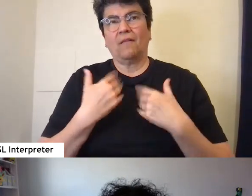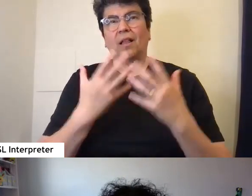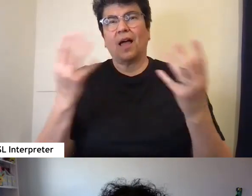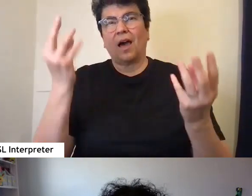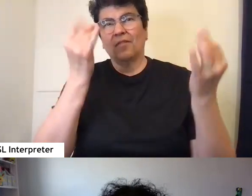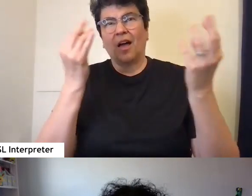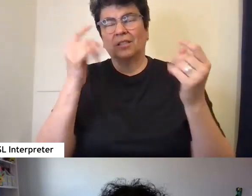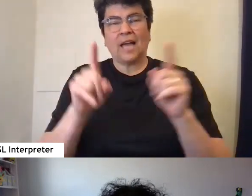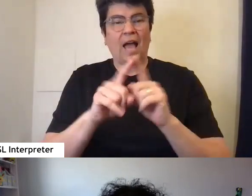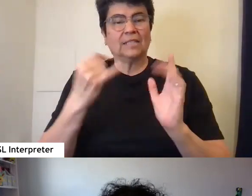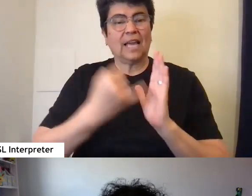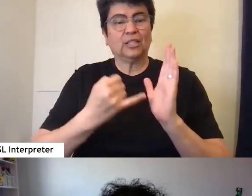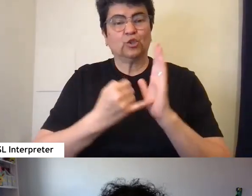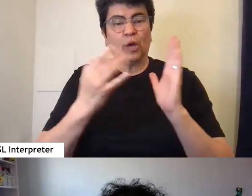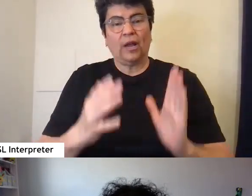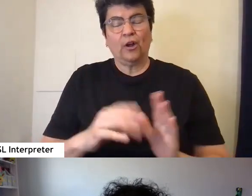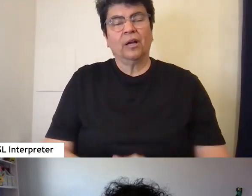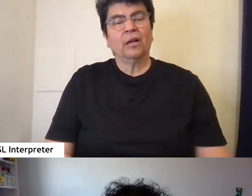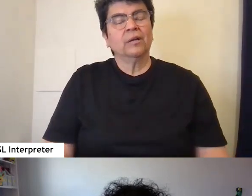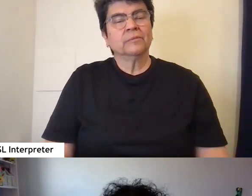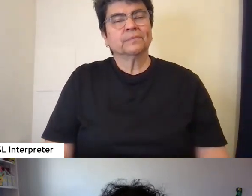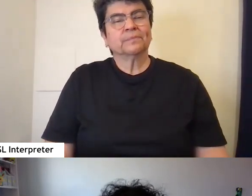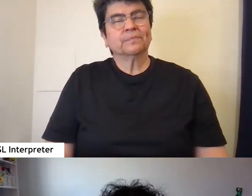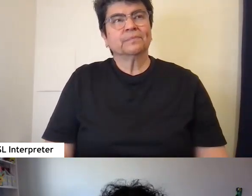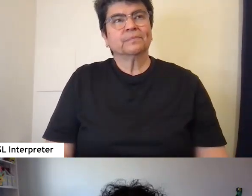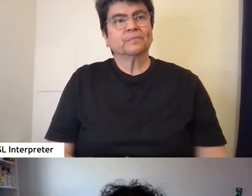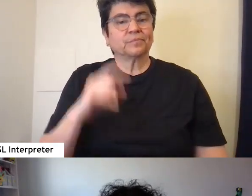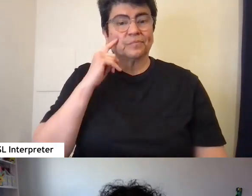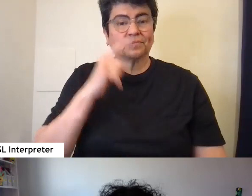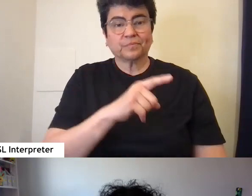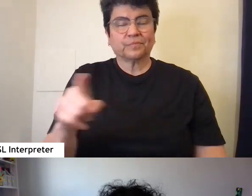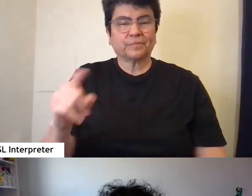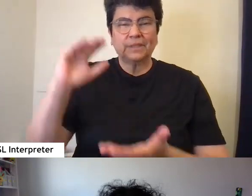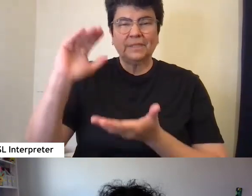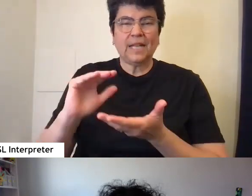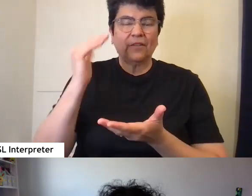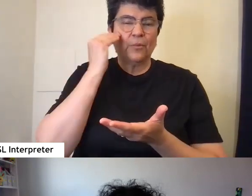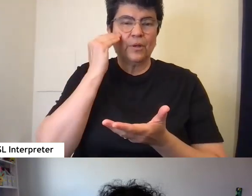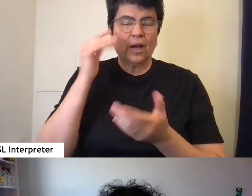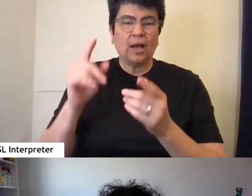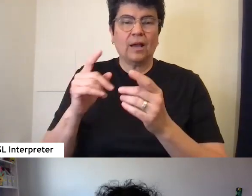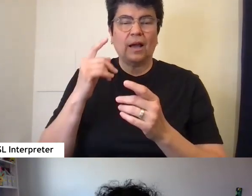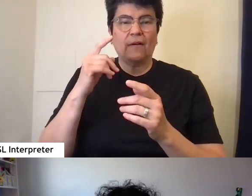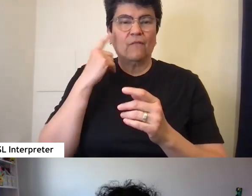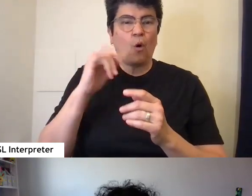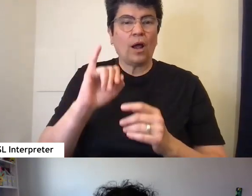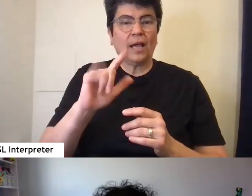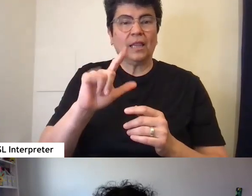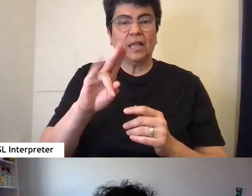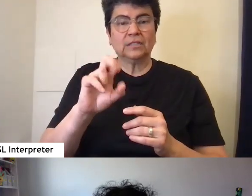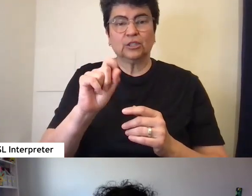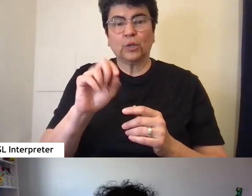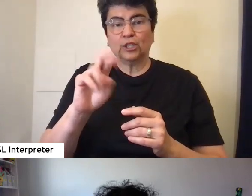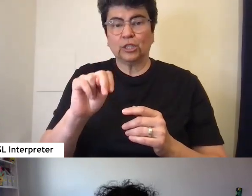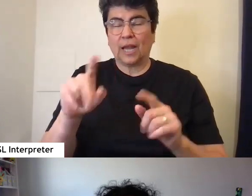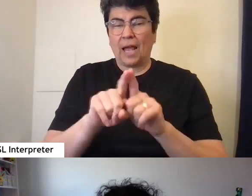illustrator. For those who are less familiar with illustration as a format. Illustration is often